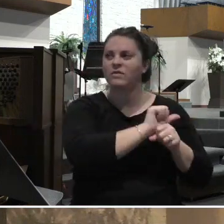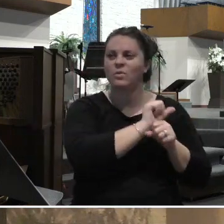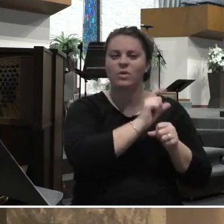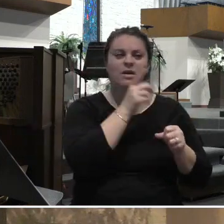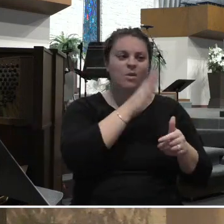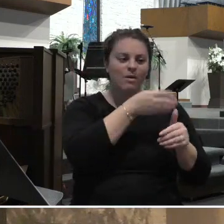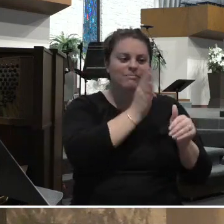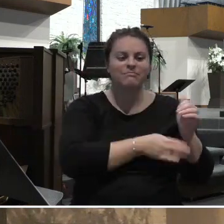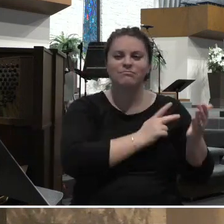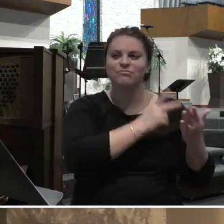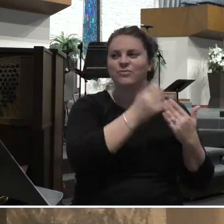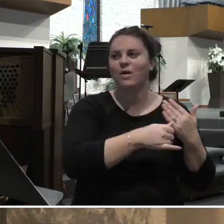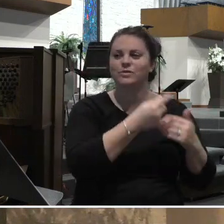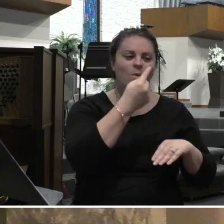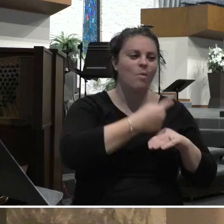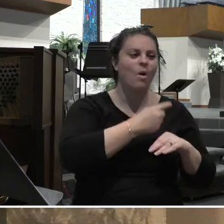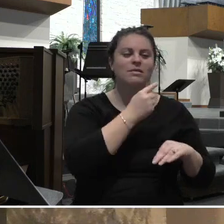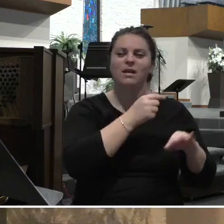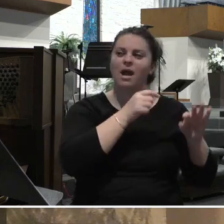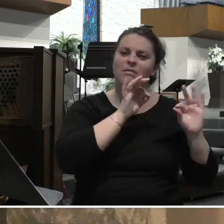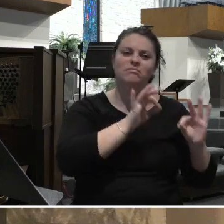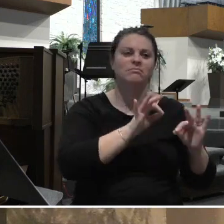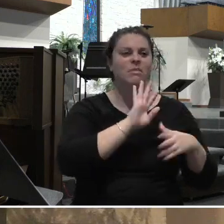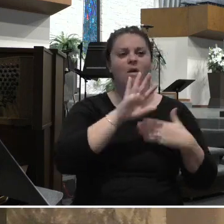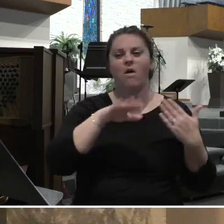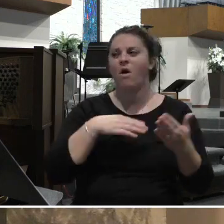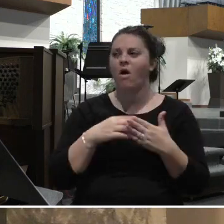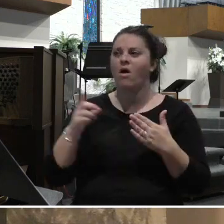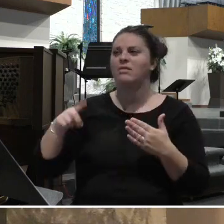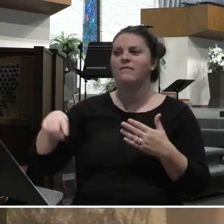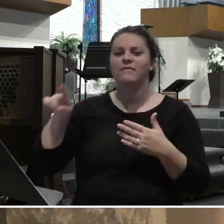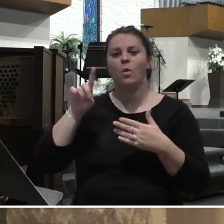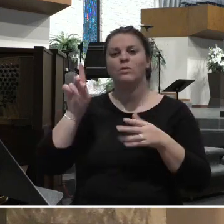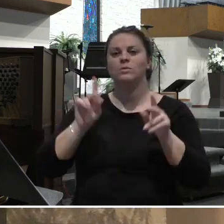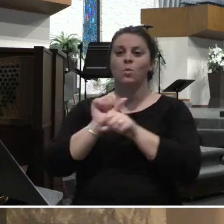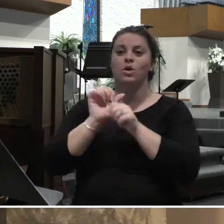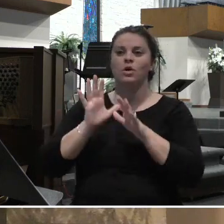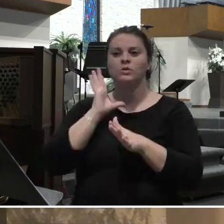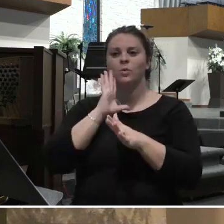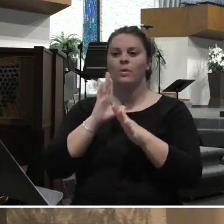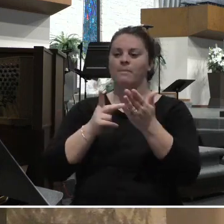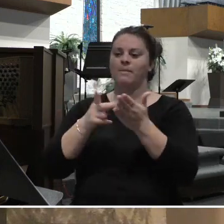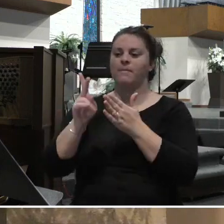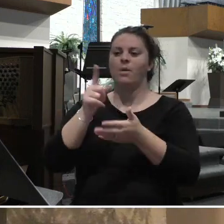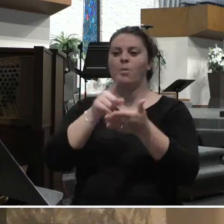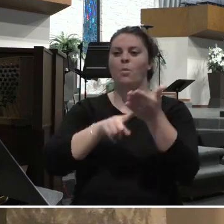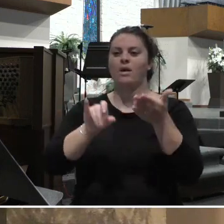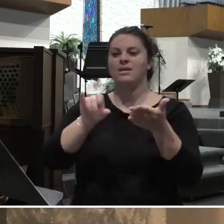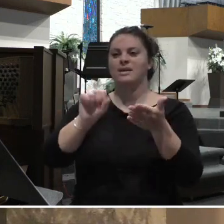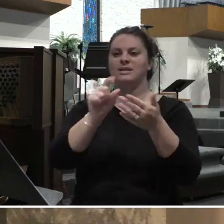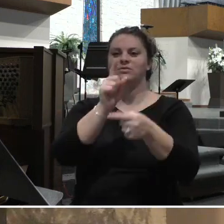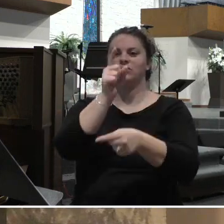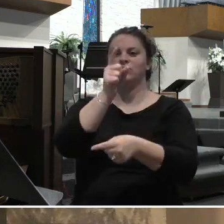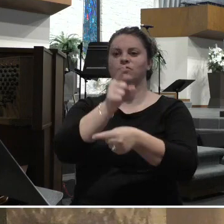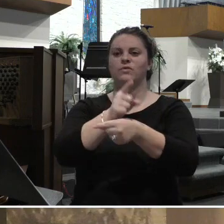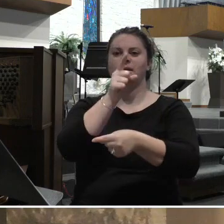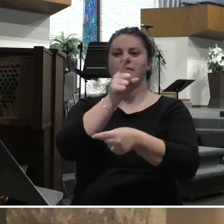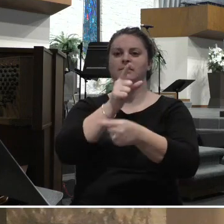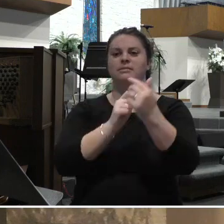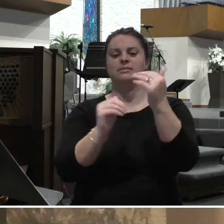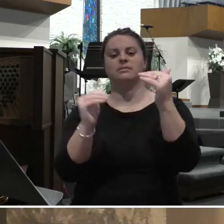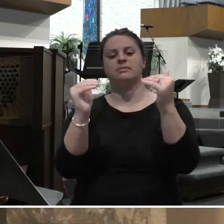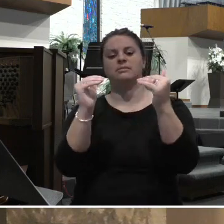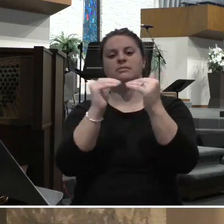in what day? In one day. And all of them are going to be paid what is right. And that's where we get in trouble, because we